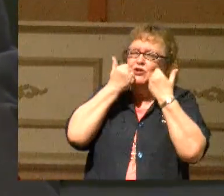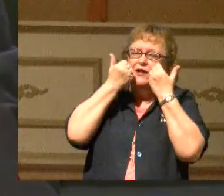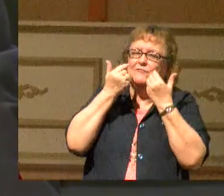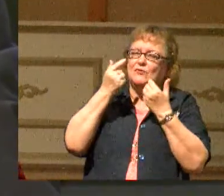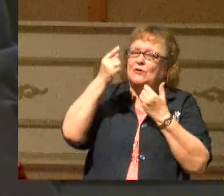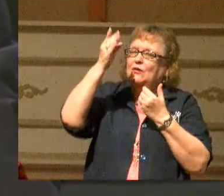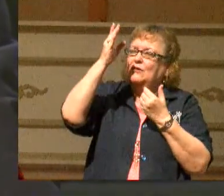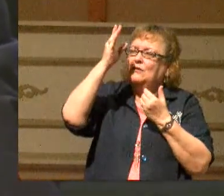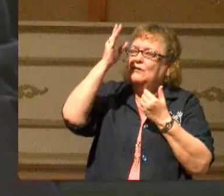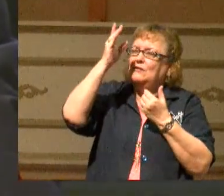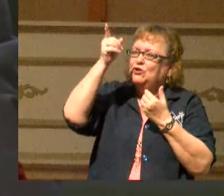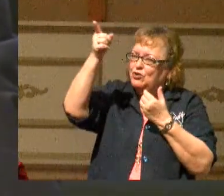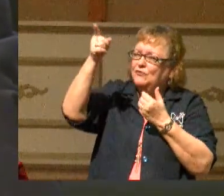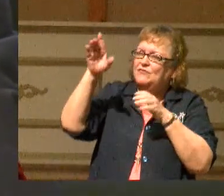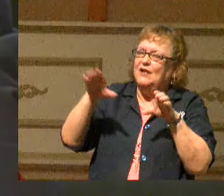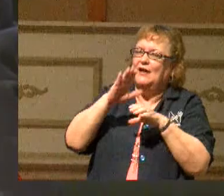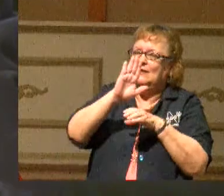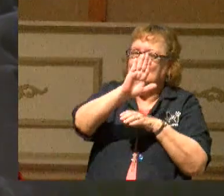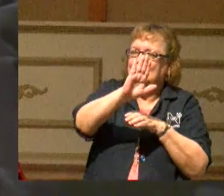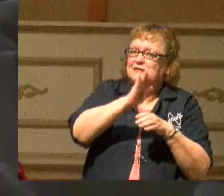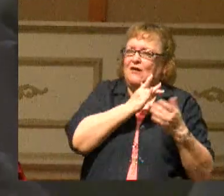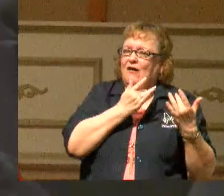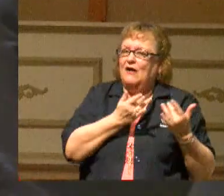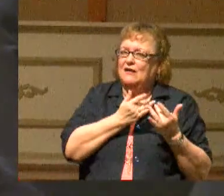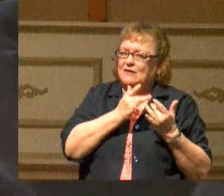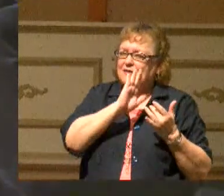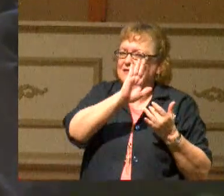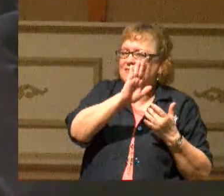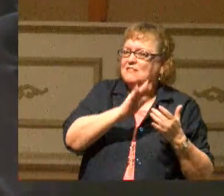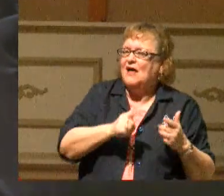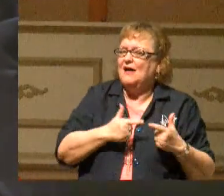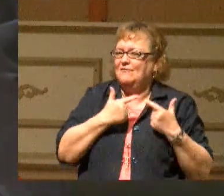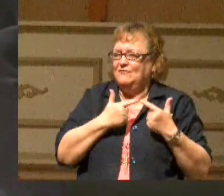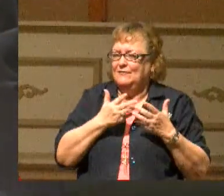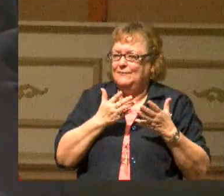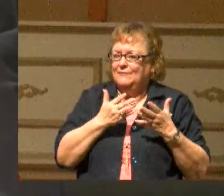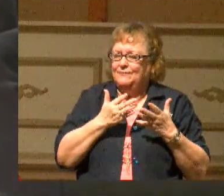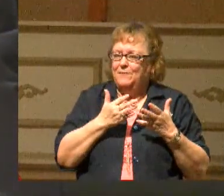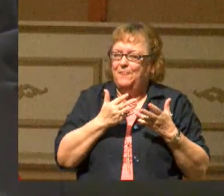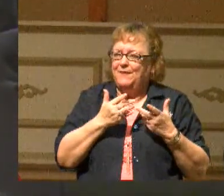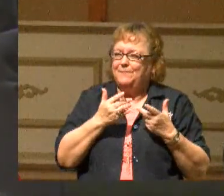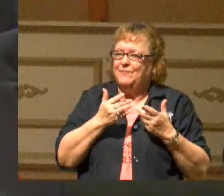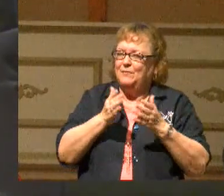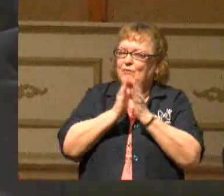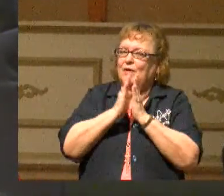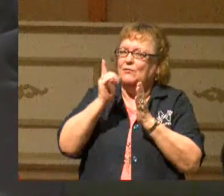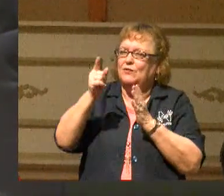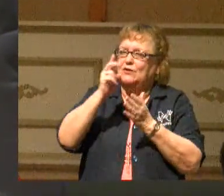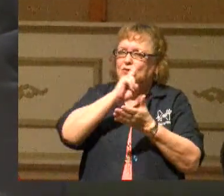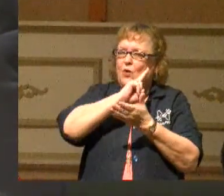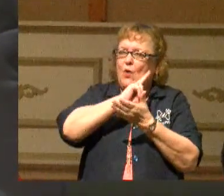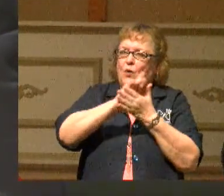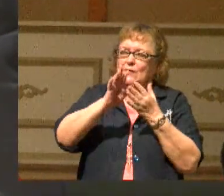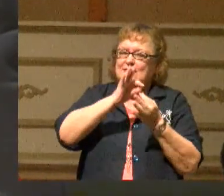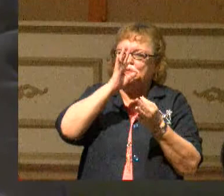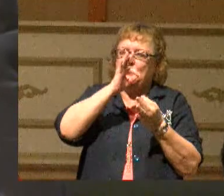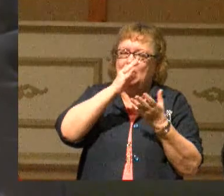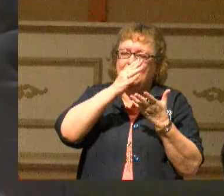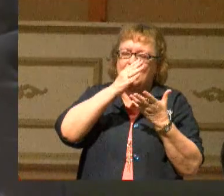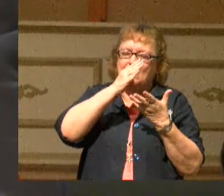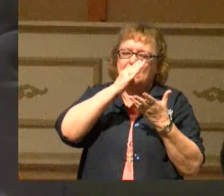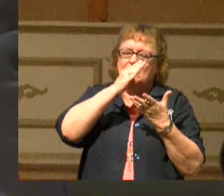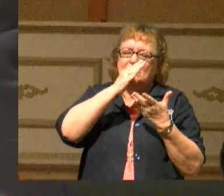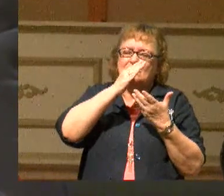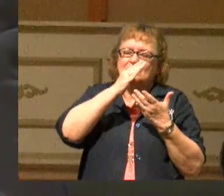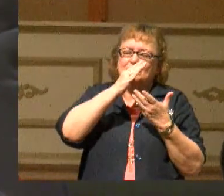life. I pray, Lord, that you would assure him with your Holy Spirit's presence in his life and in his heart, bring